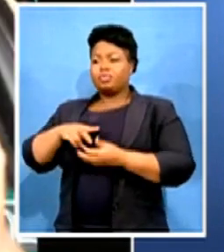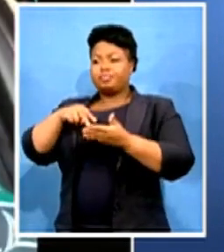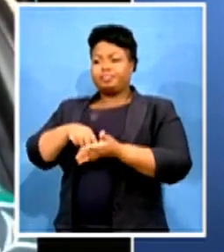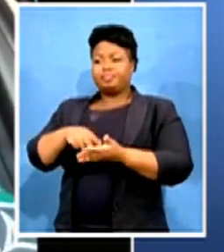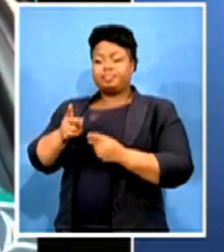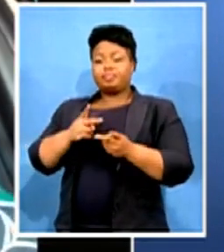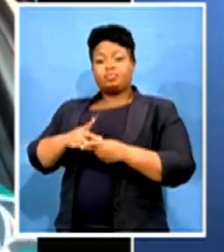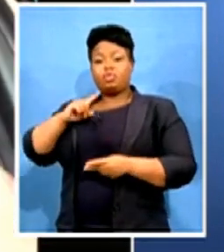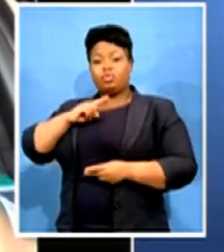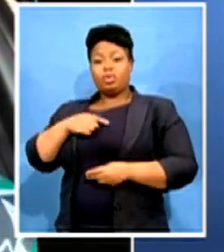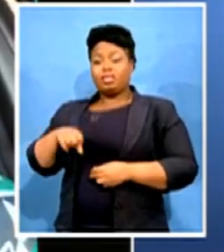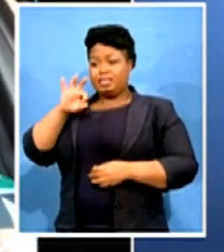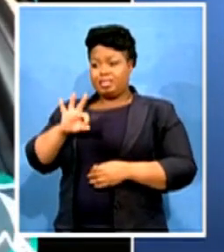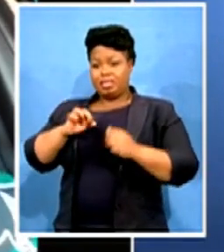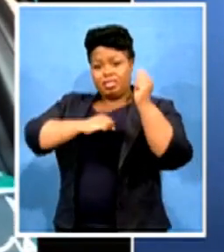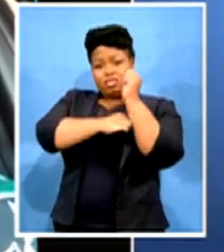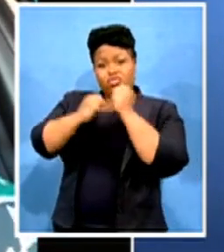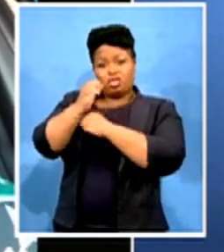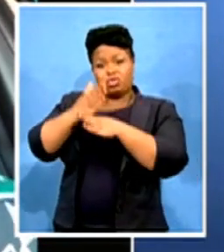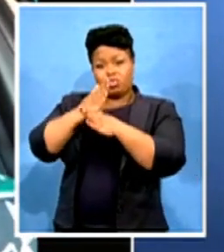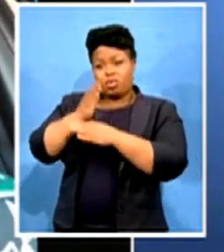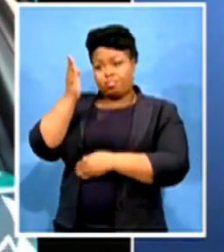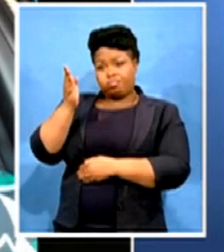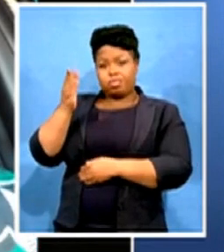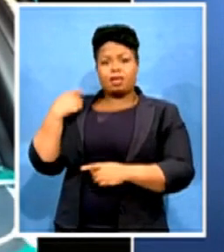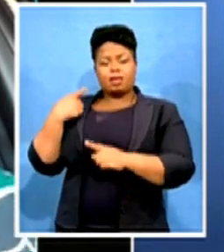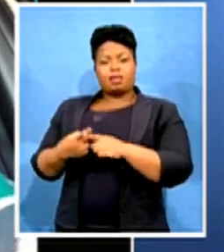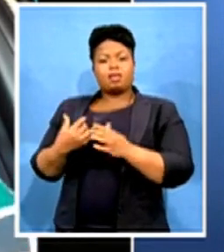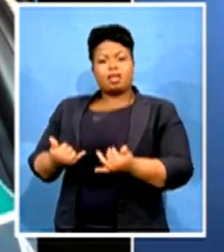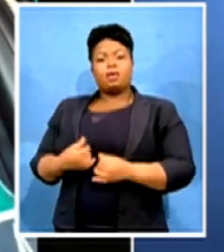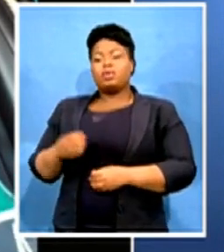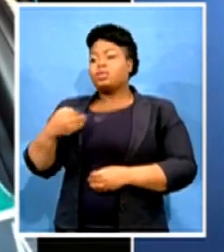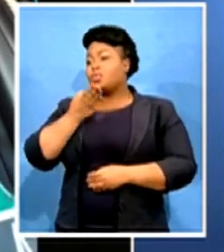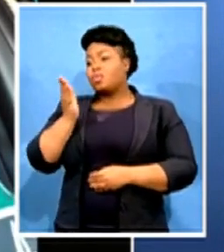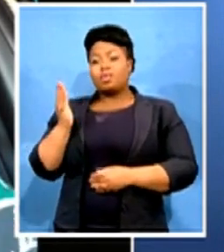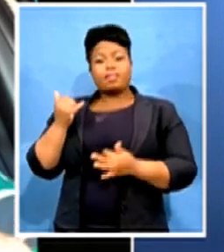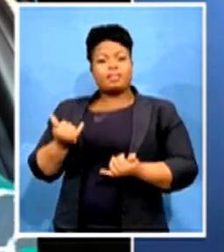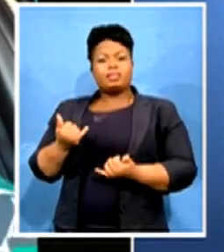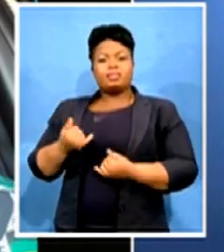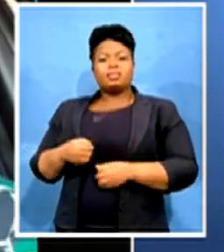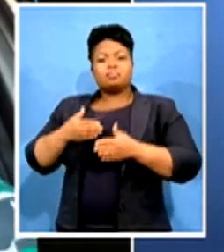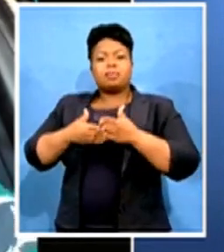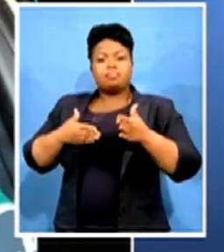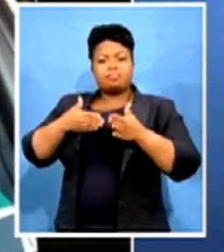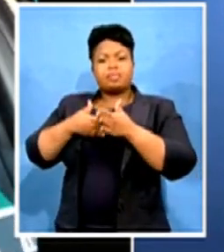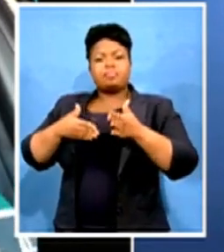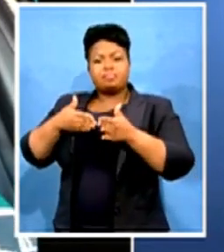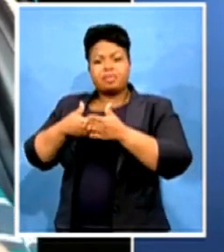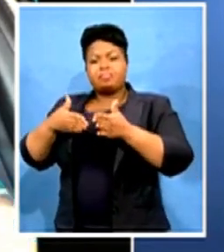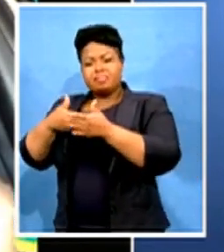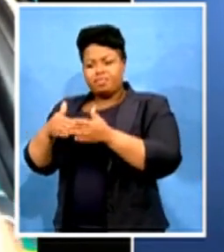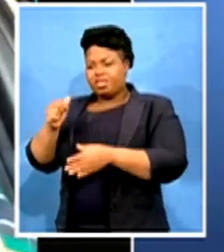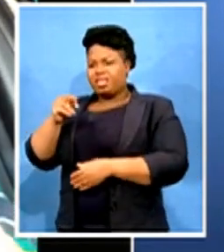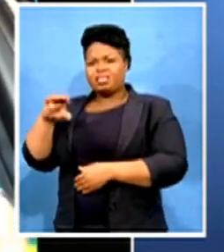operating whilst we were there and all these blockages that are there for the ANC is because of these wrong decisions.